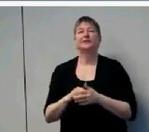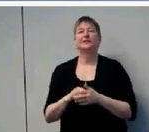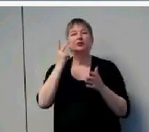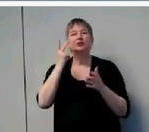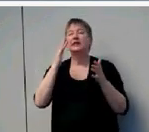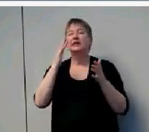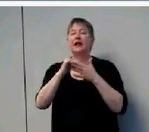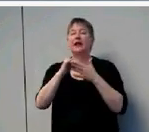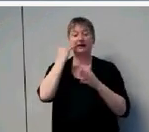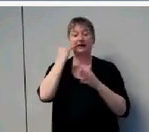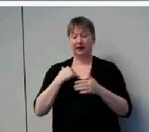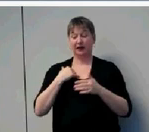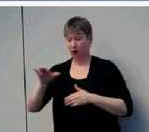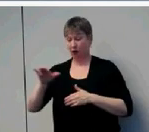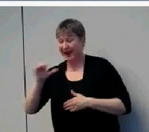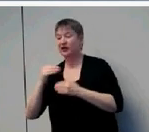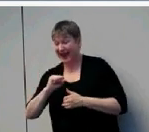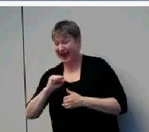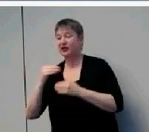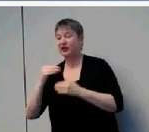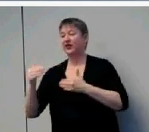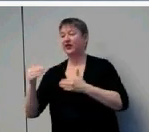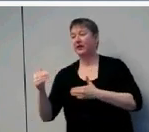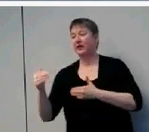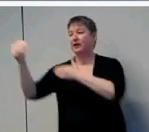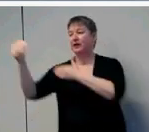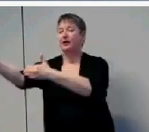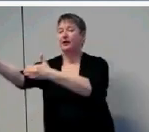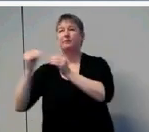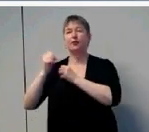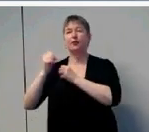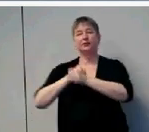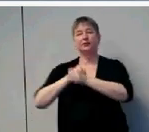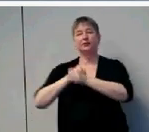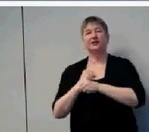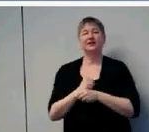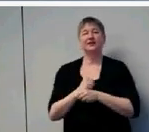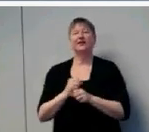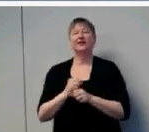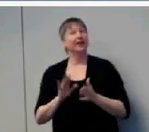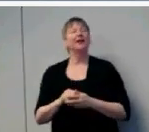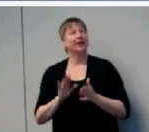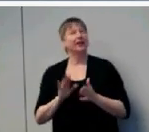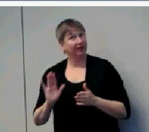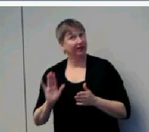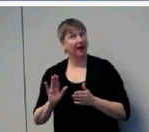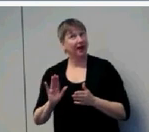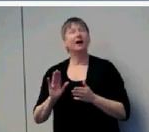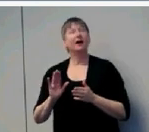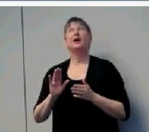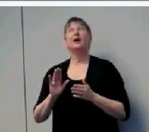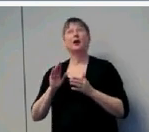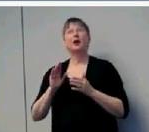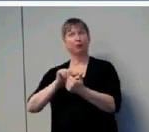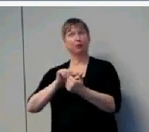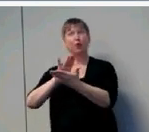thing unfolding. What I didn't realize is there are a couple of nice features of this design that became